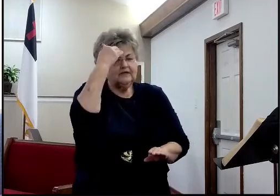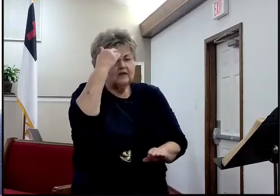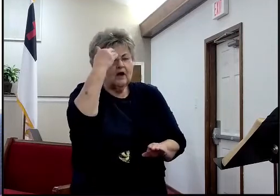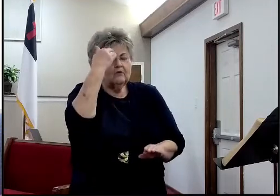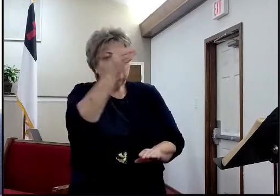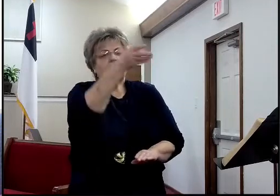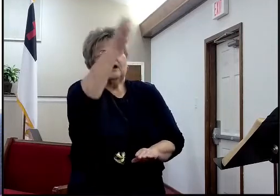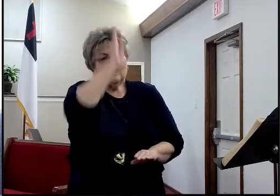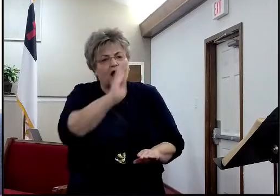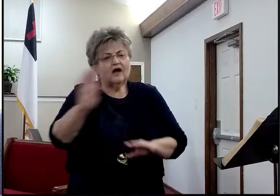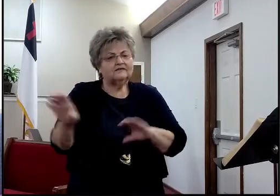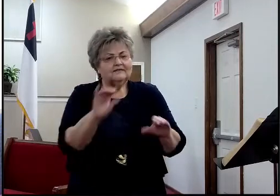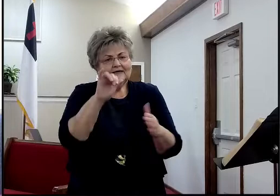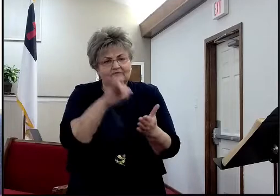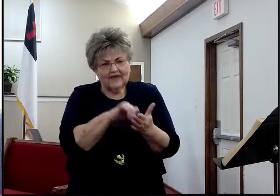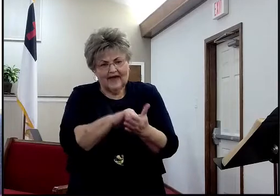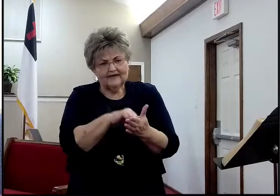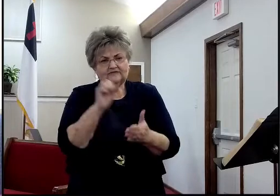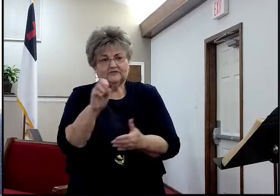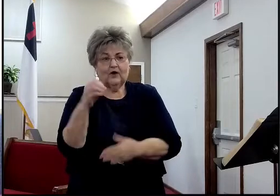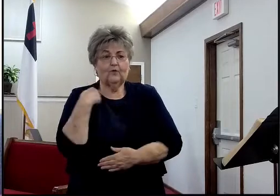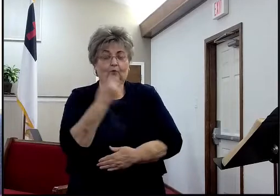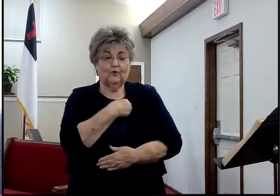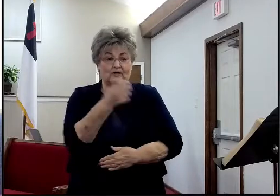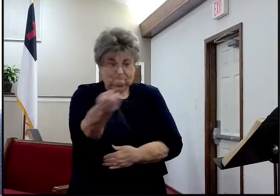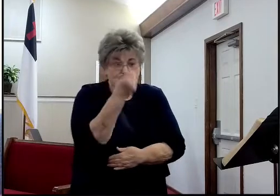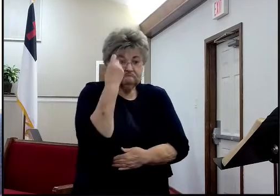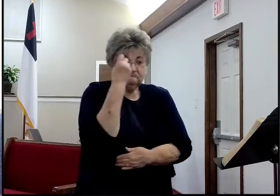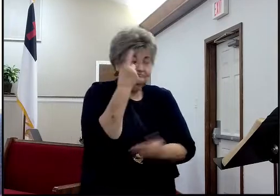we can see it again. By the way, you'll find that,